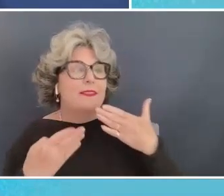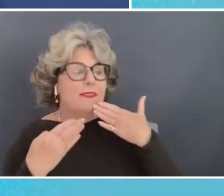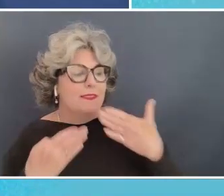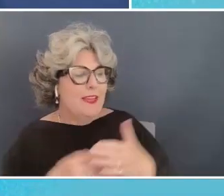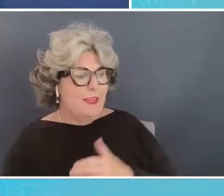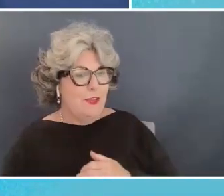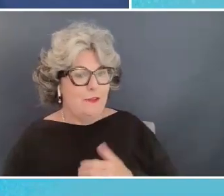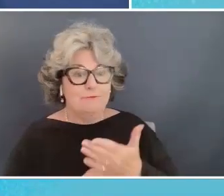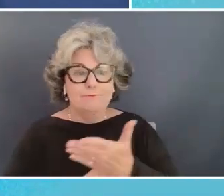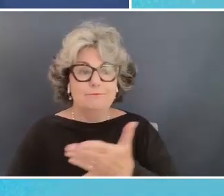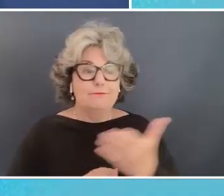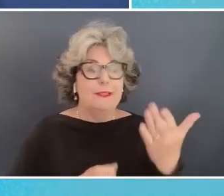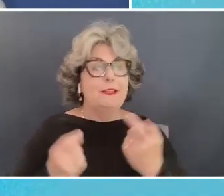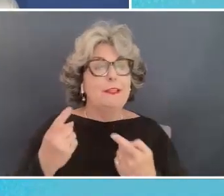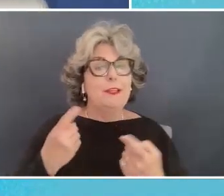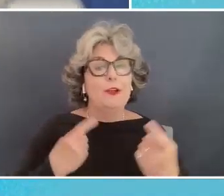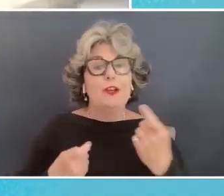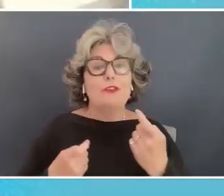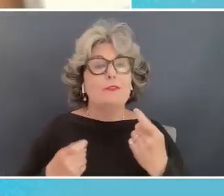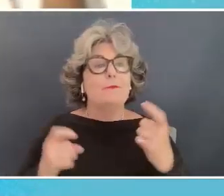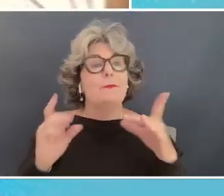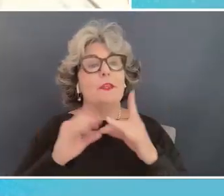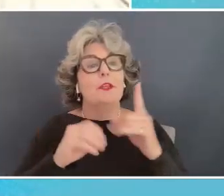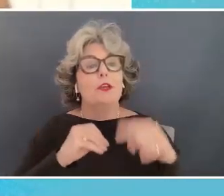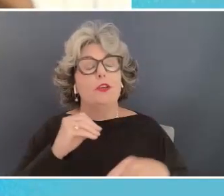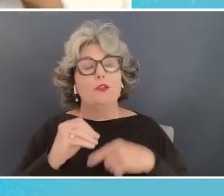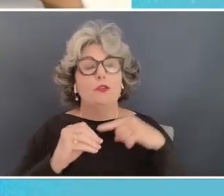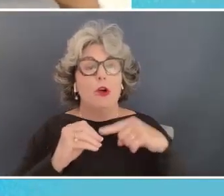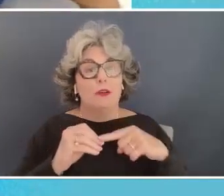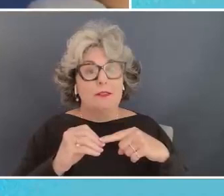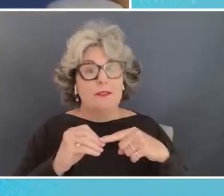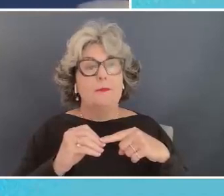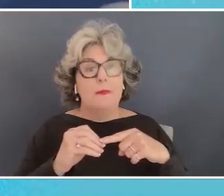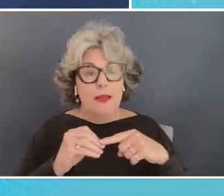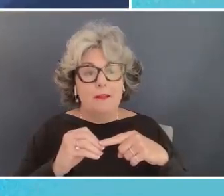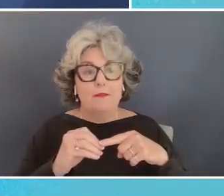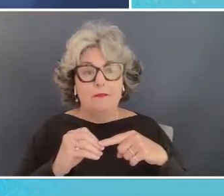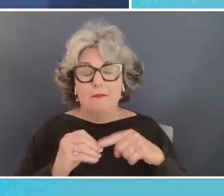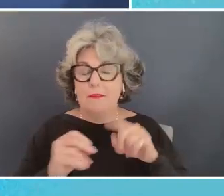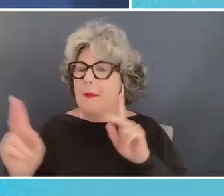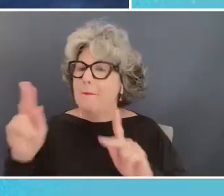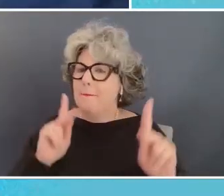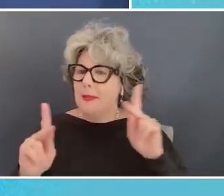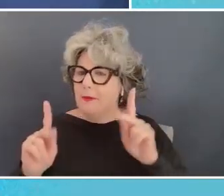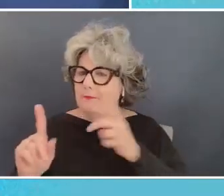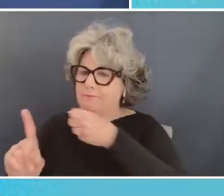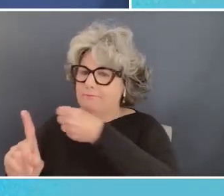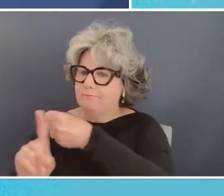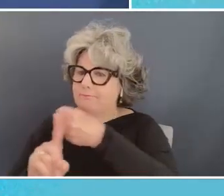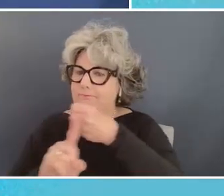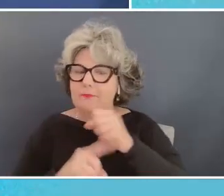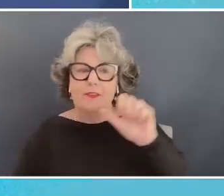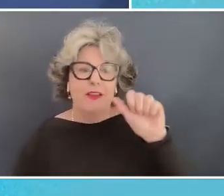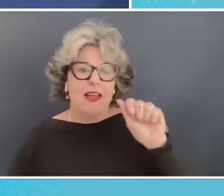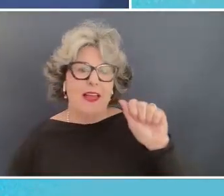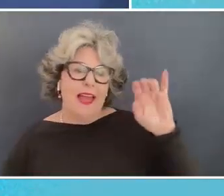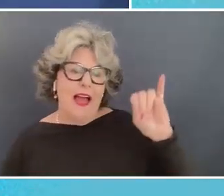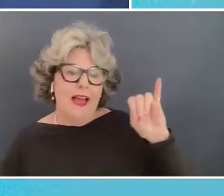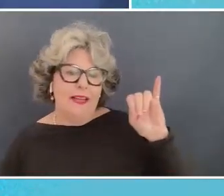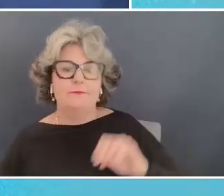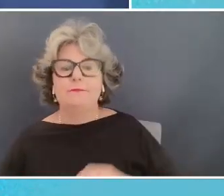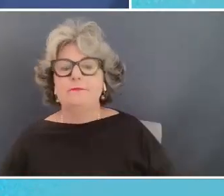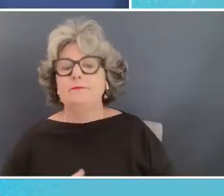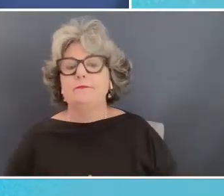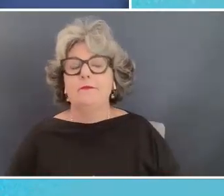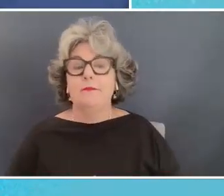so you talked you talked about the I think the people level impact of artificial intelligence and let's let's face it there are there are